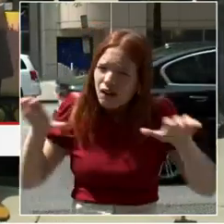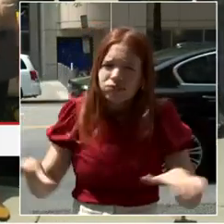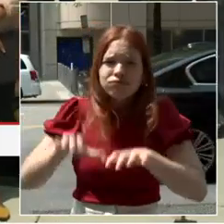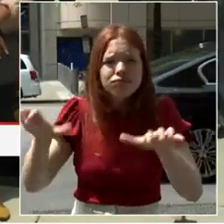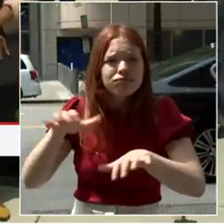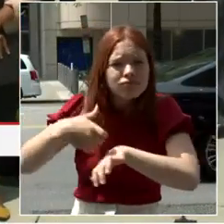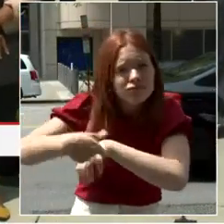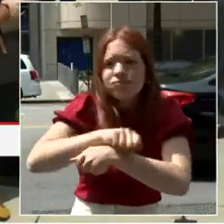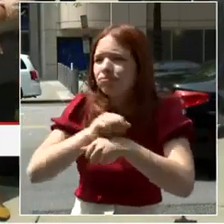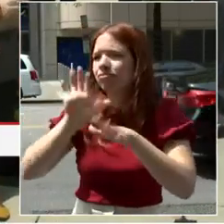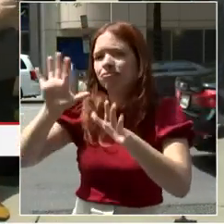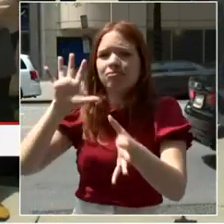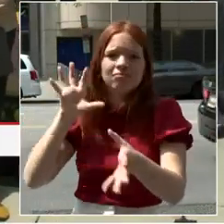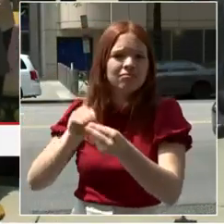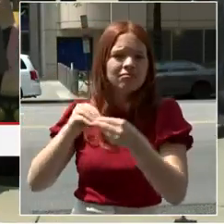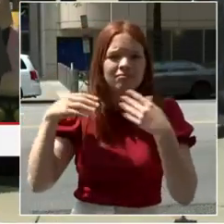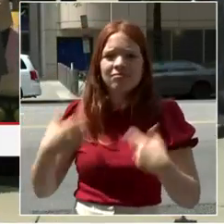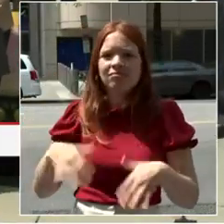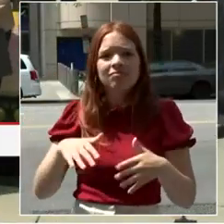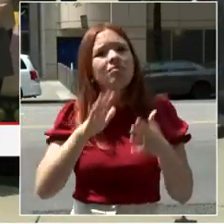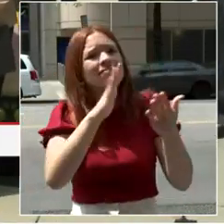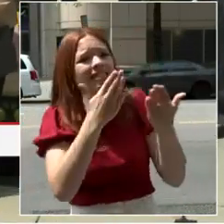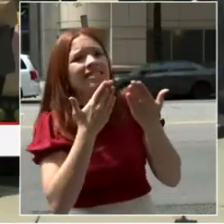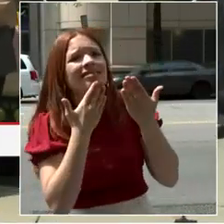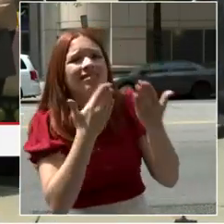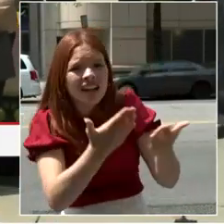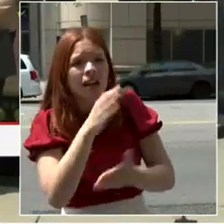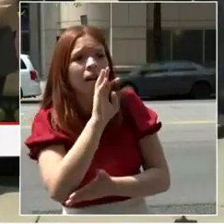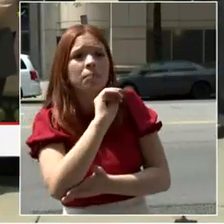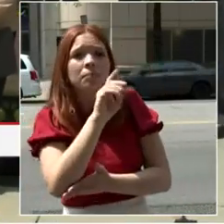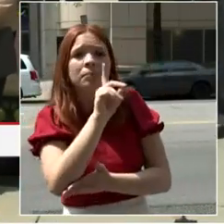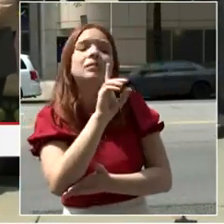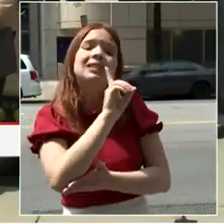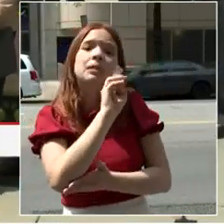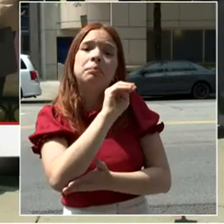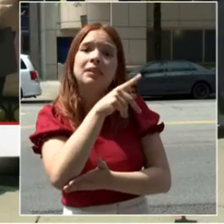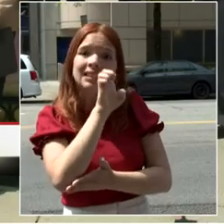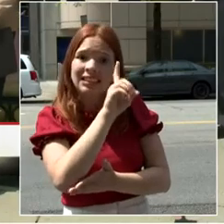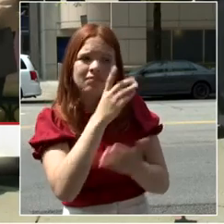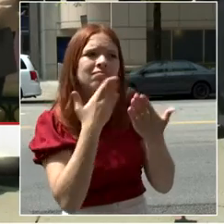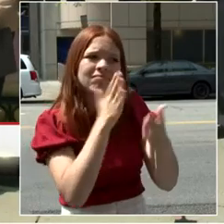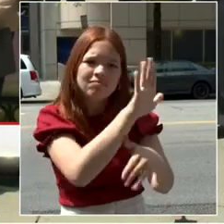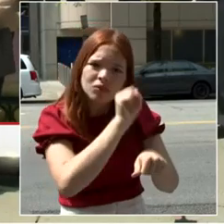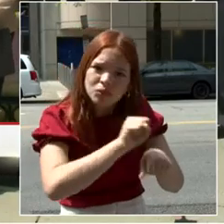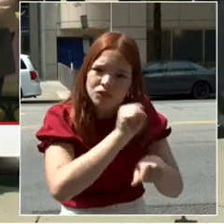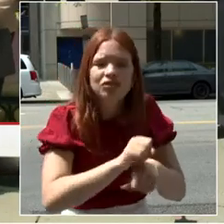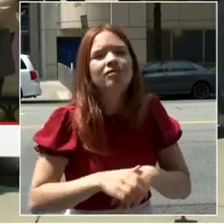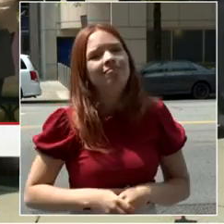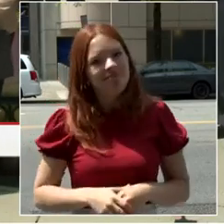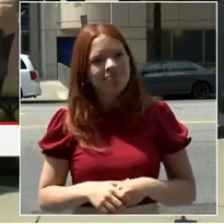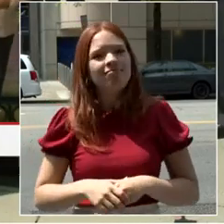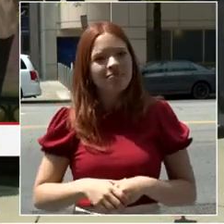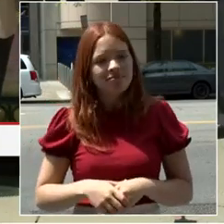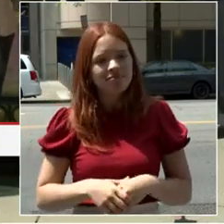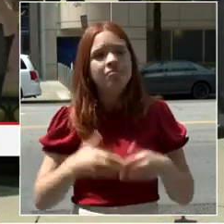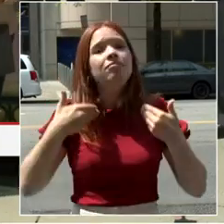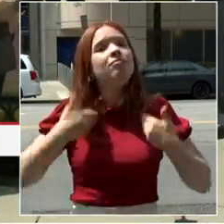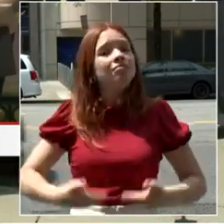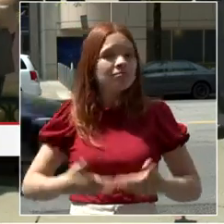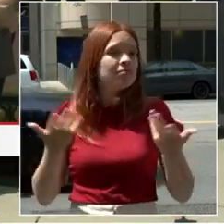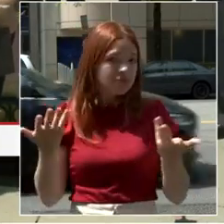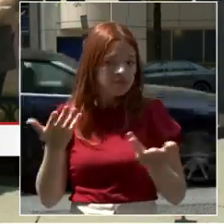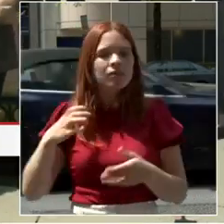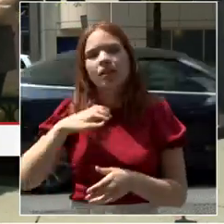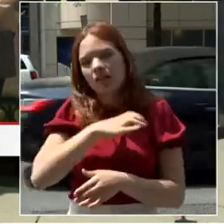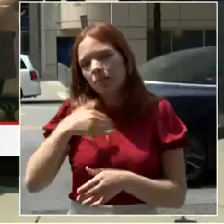Dimp Head and all the other agencies that are making our downtown vibrant. I'm Kenya McDuffie. I'm council member at